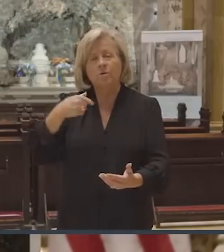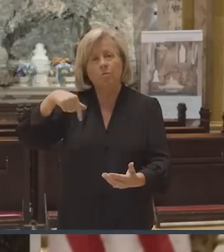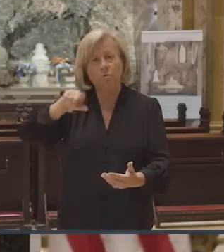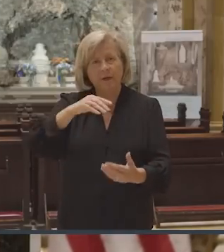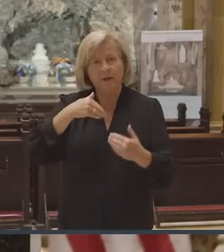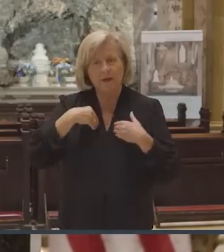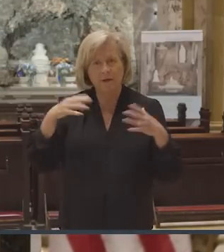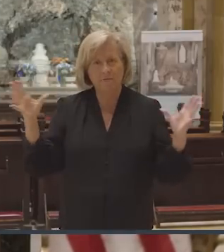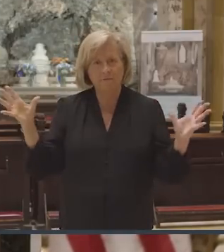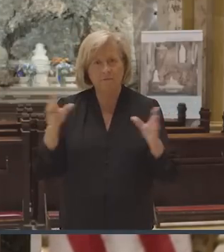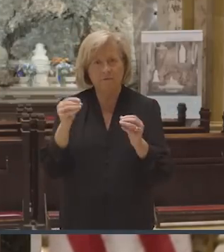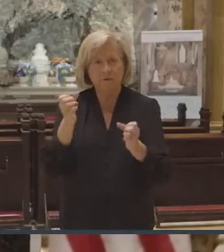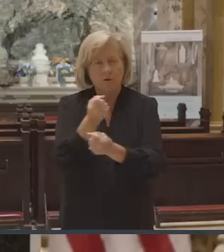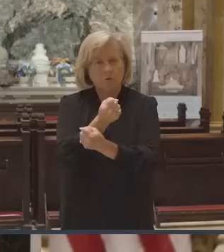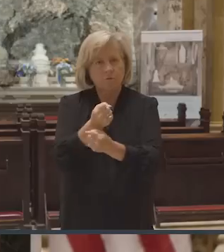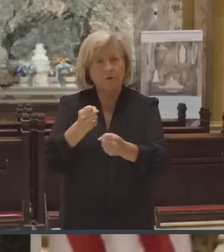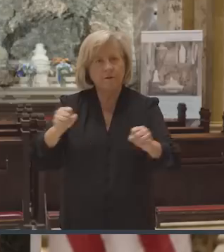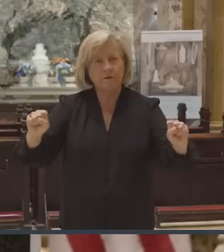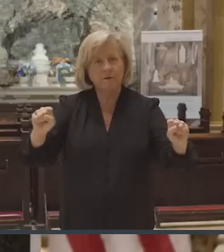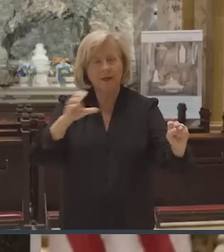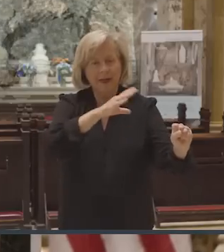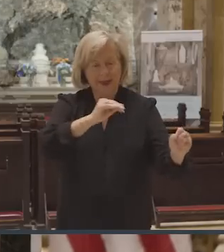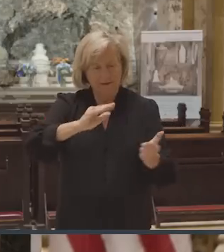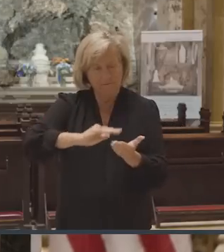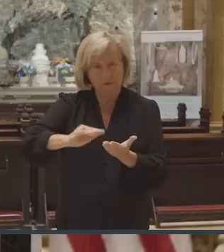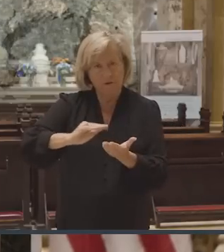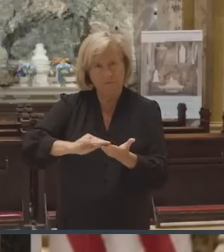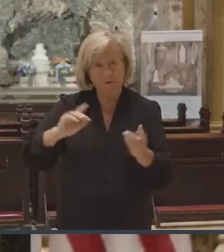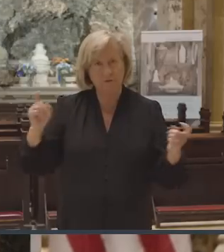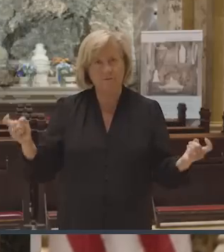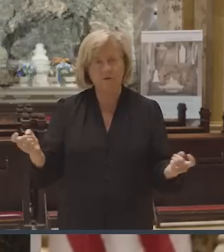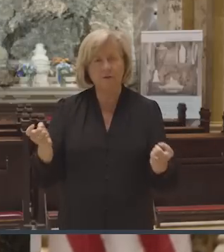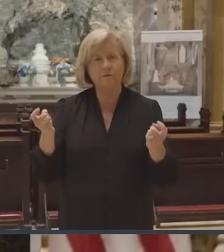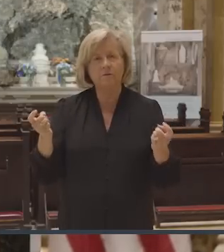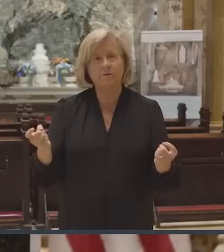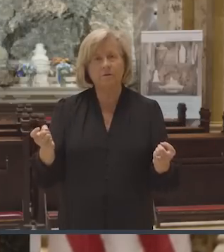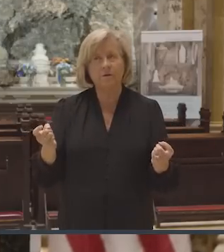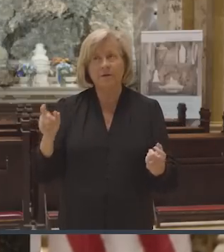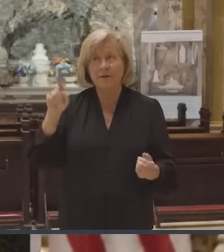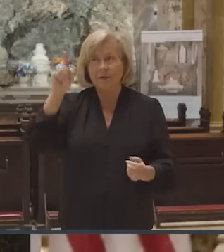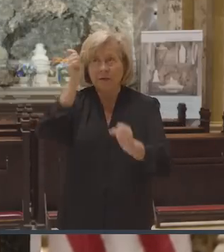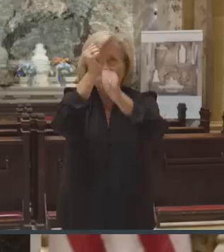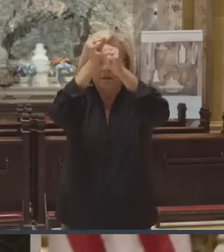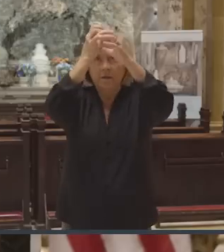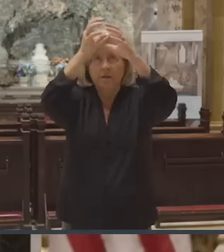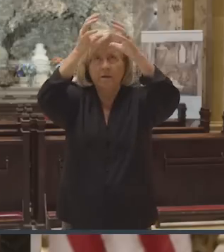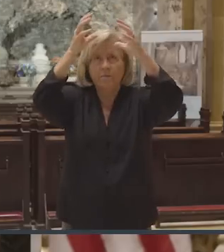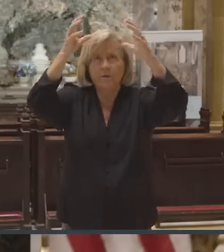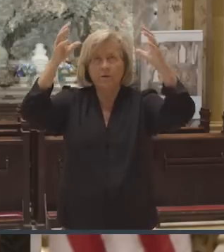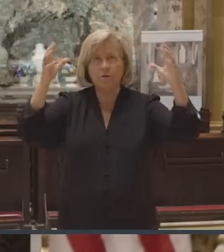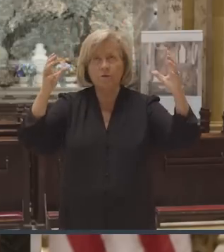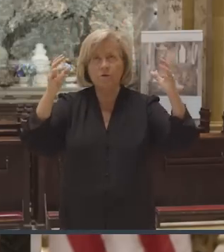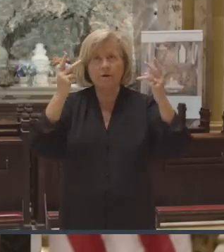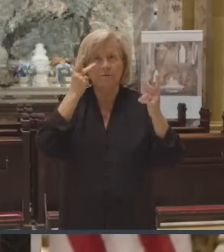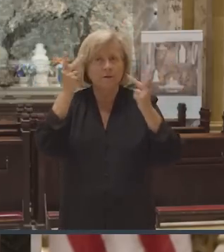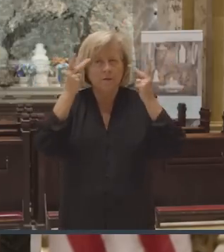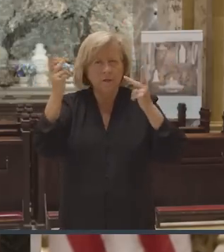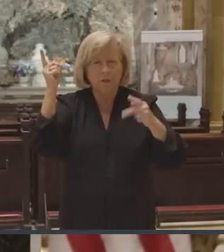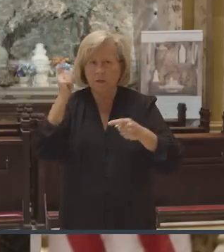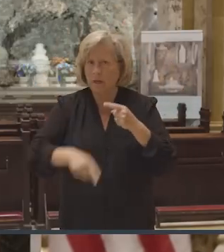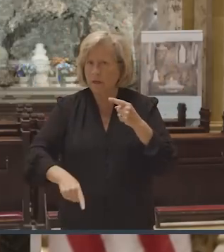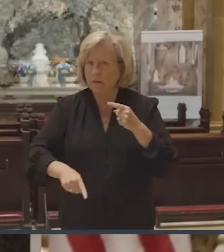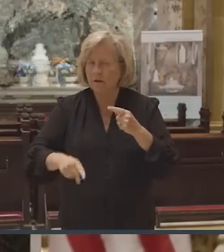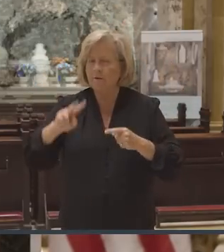redemption and the forgiveness of sins. He is the image of the invisible God, the firstborn